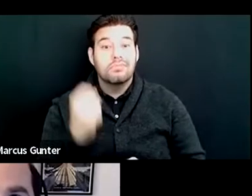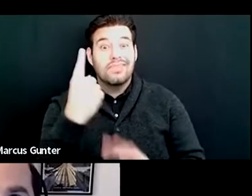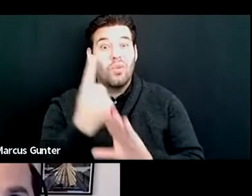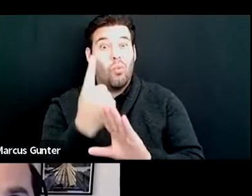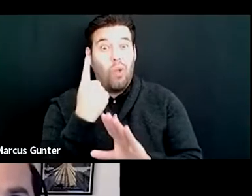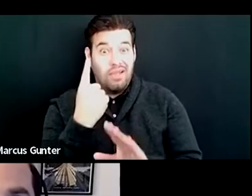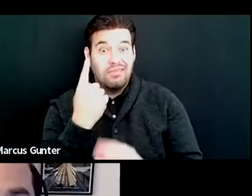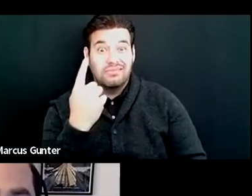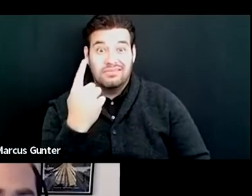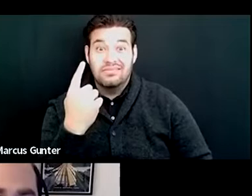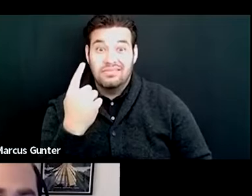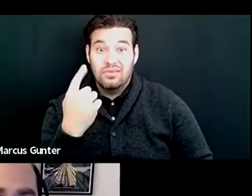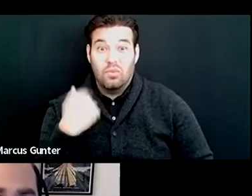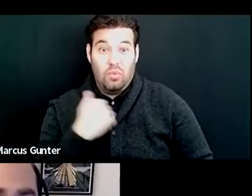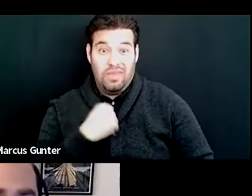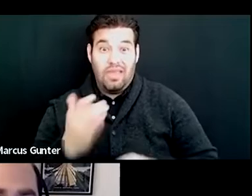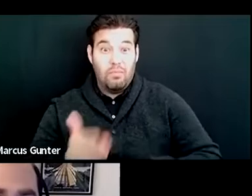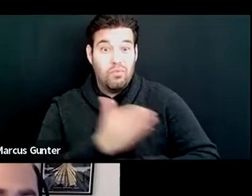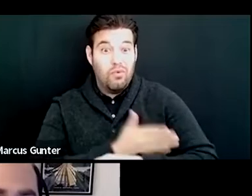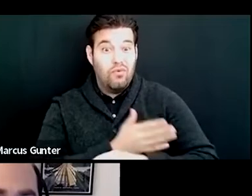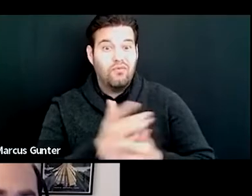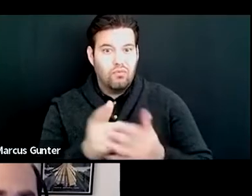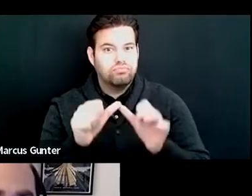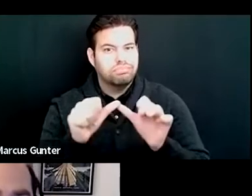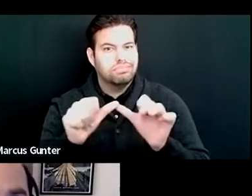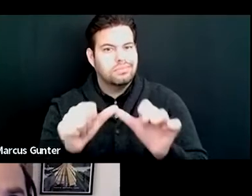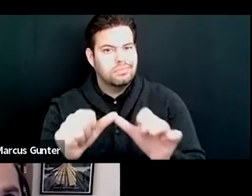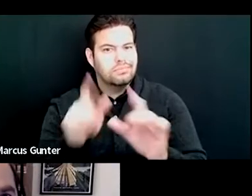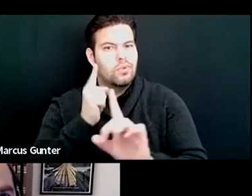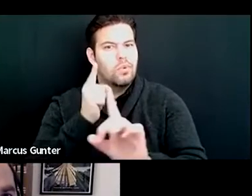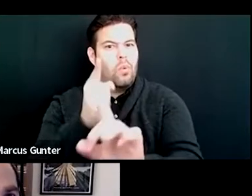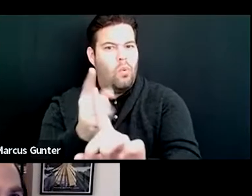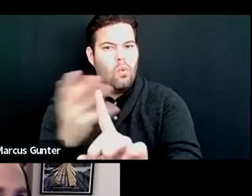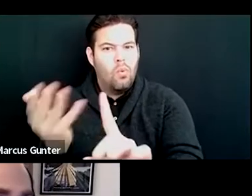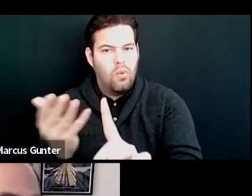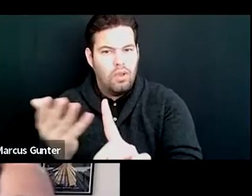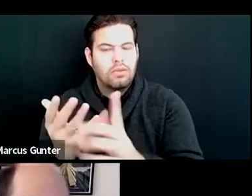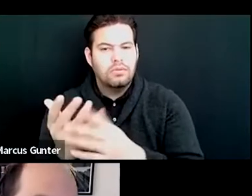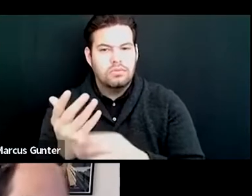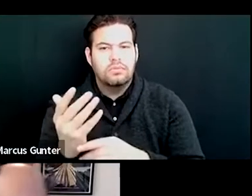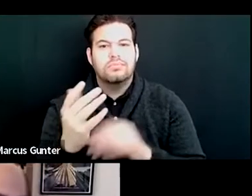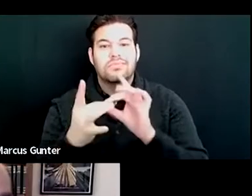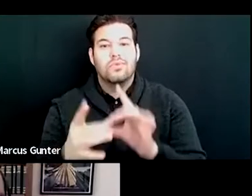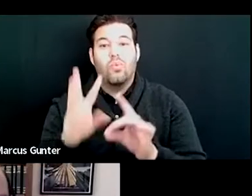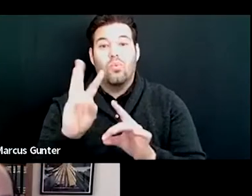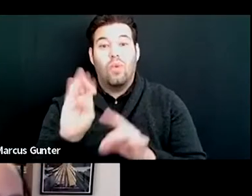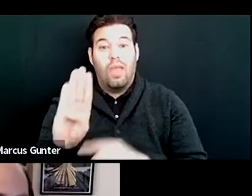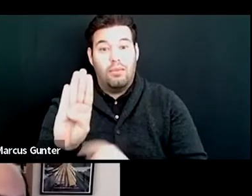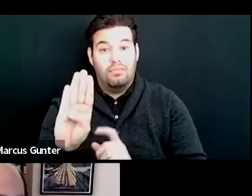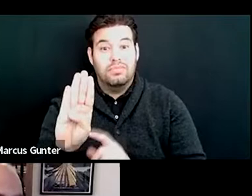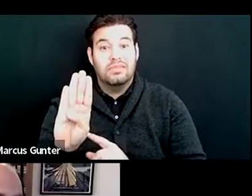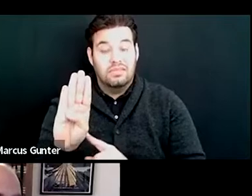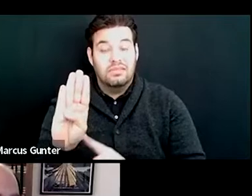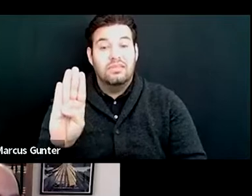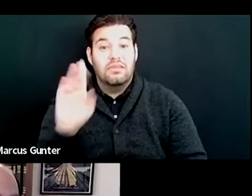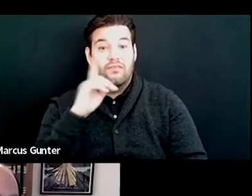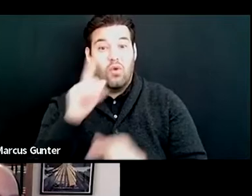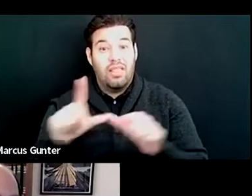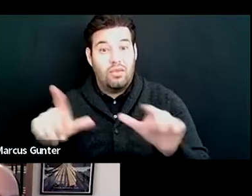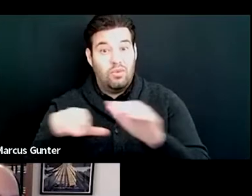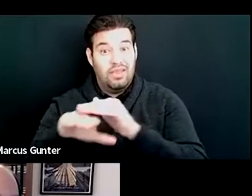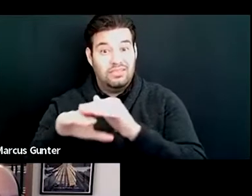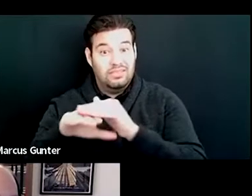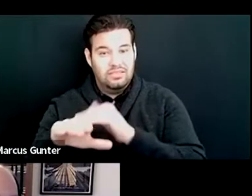improvement that I think that we can continue to move towards when it comes to web accessibility and language access